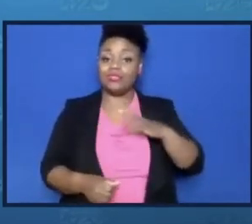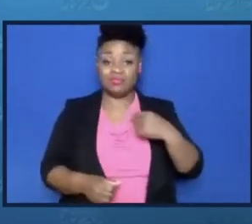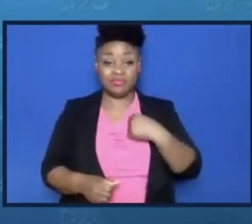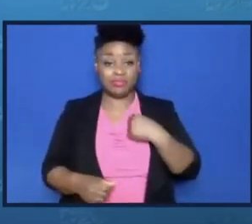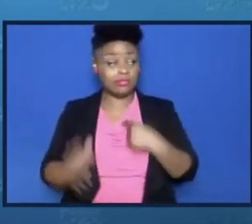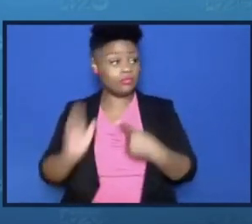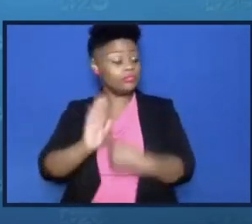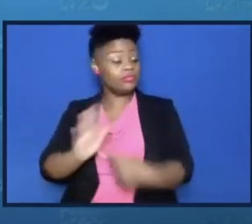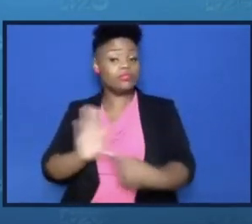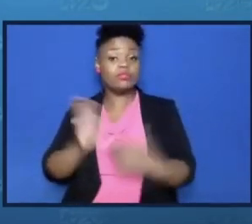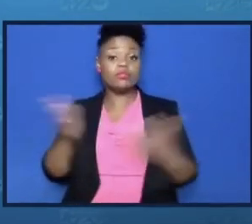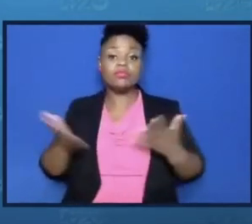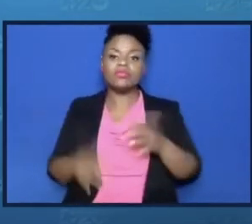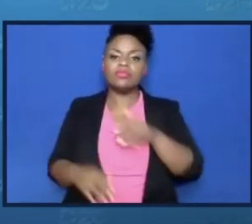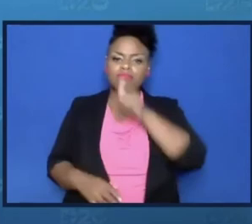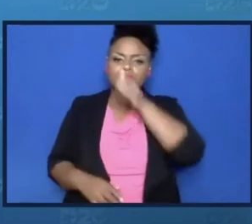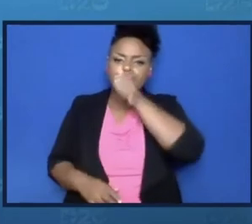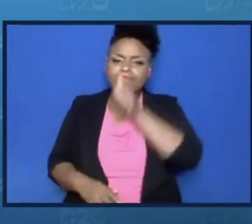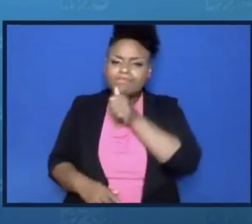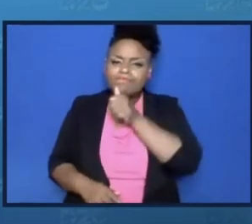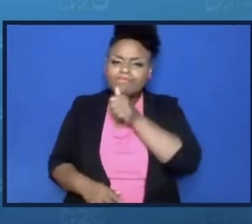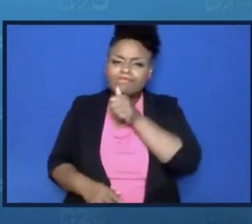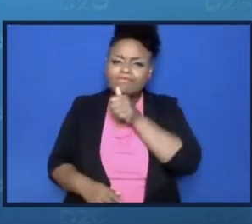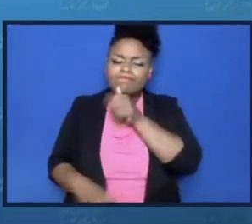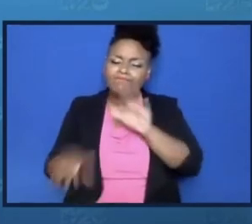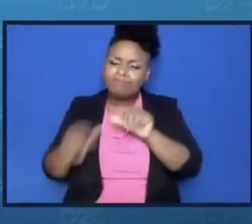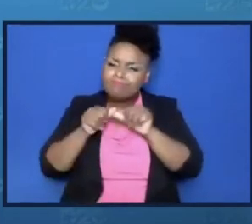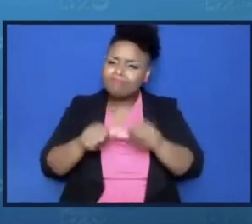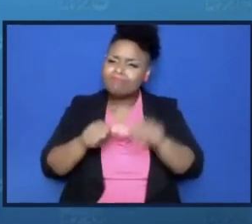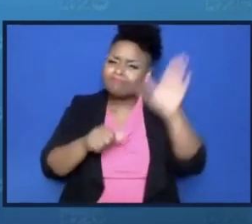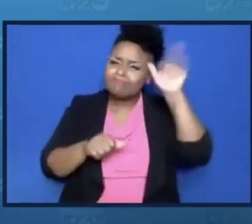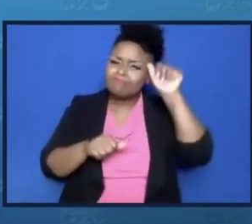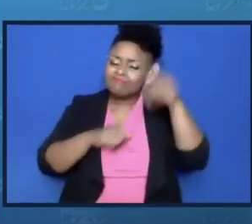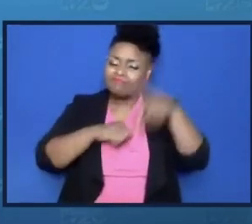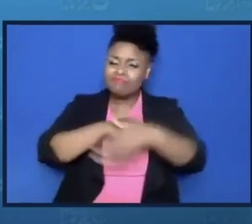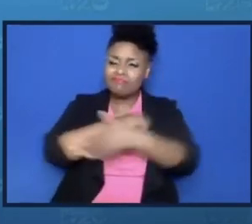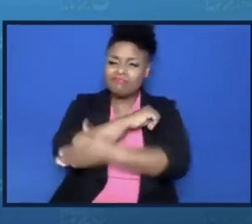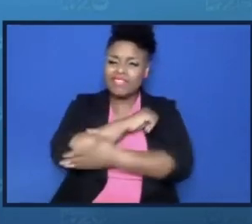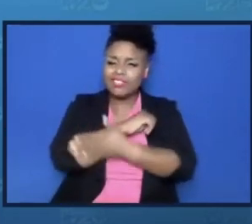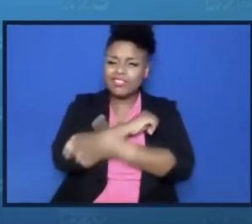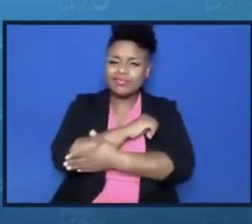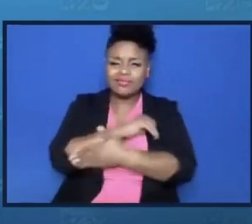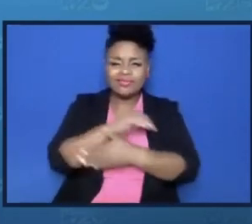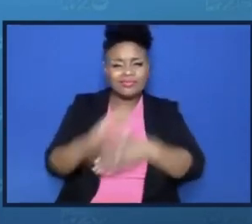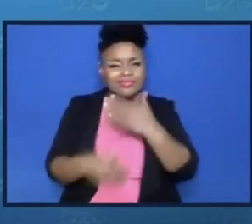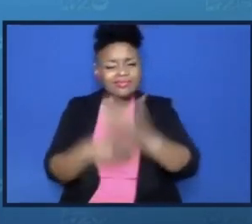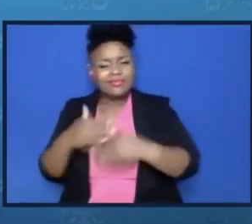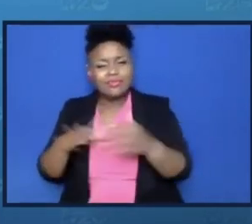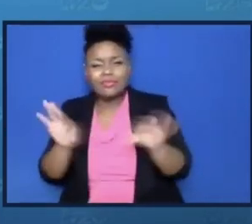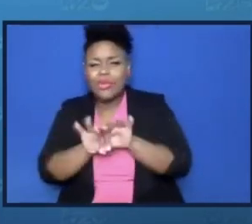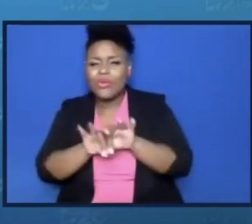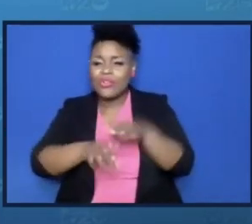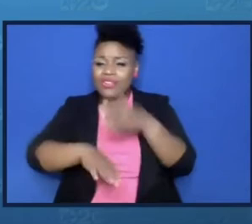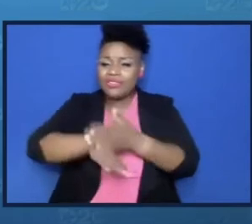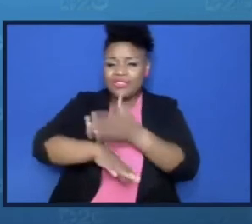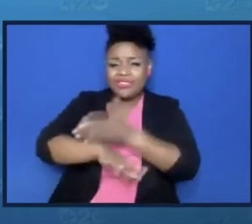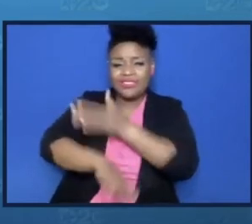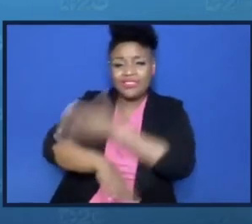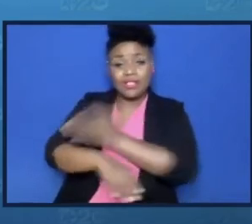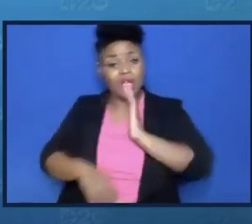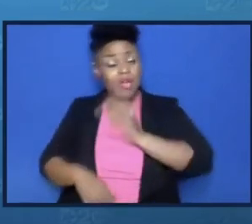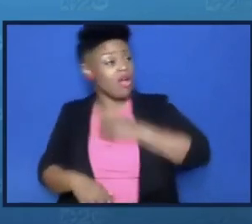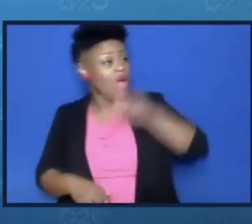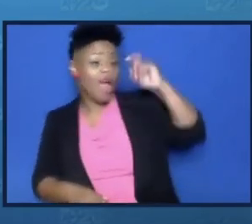embodiment of America's progress as a nation. I know we can't take our democracy for granted, especially